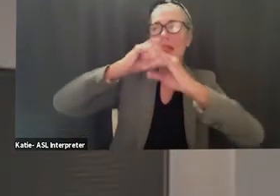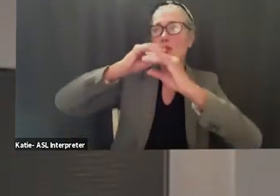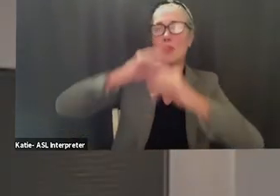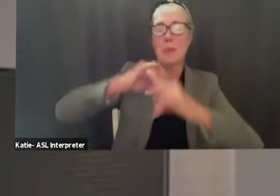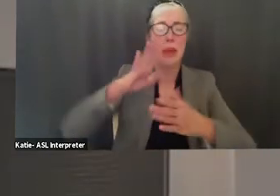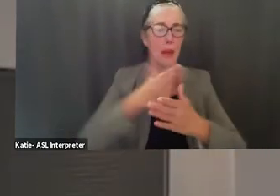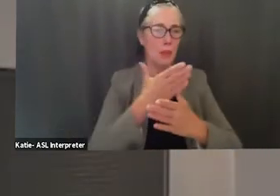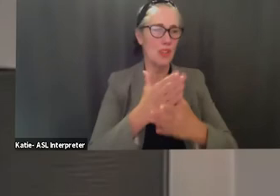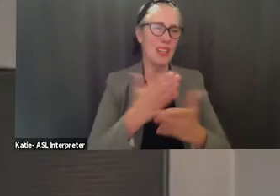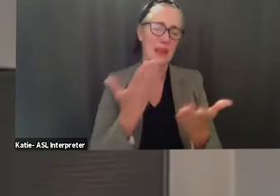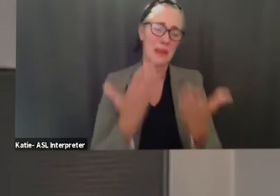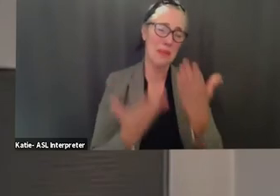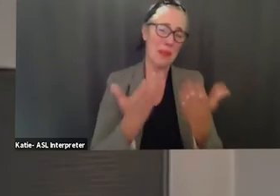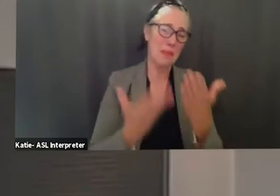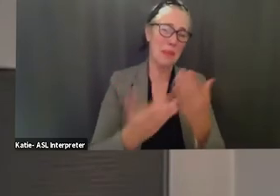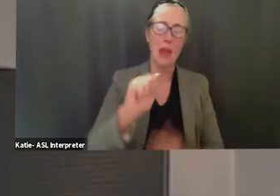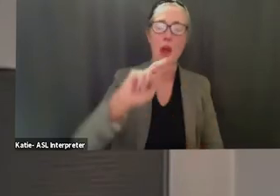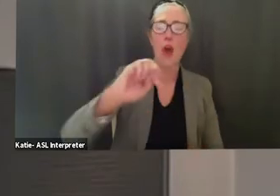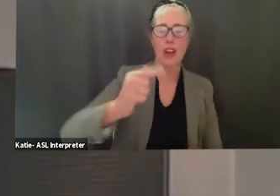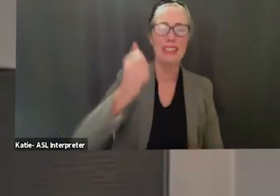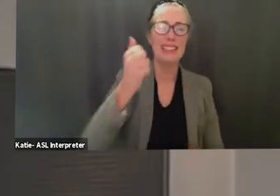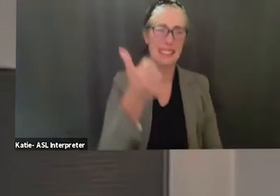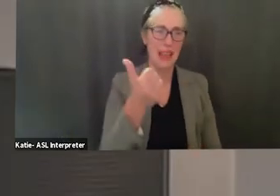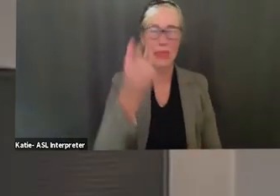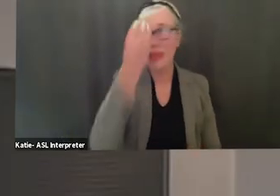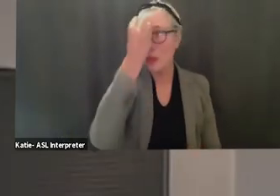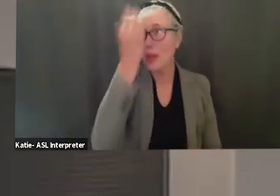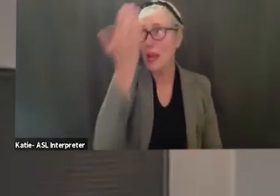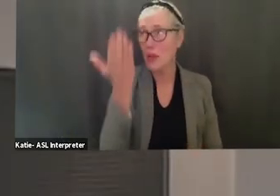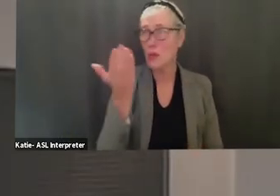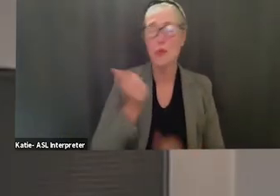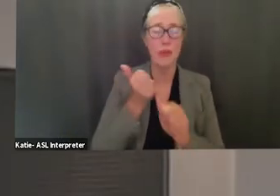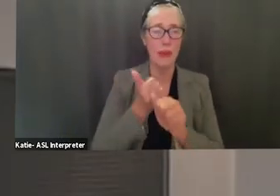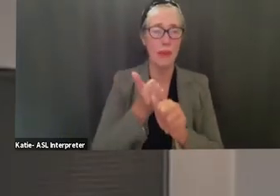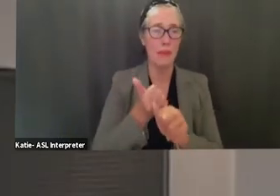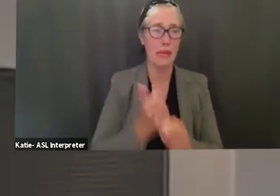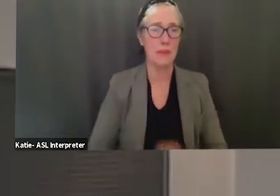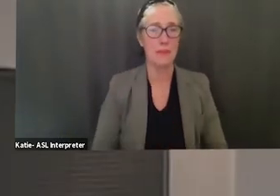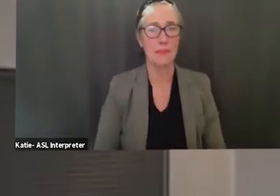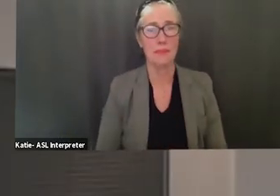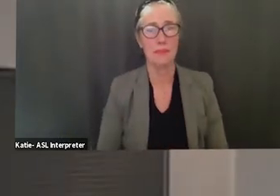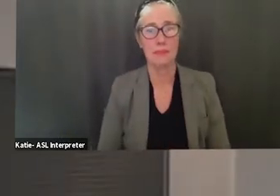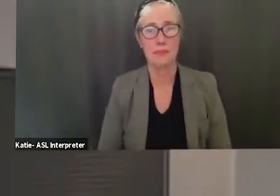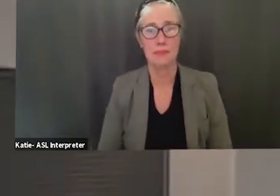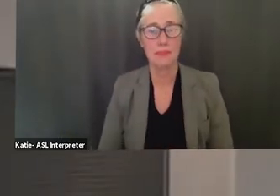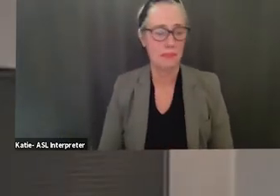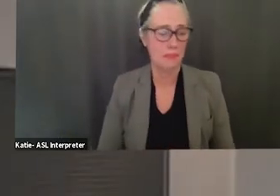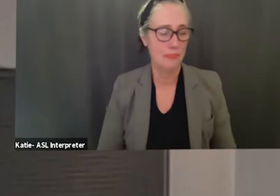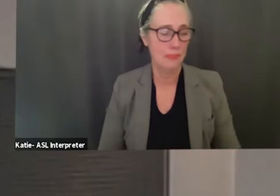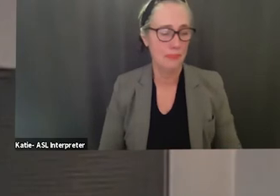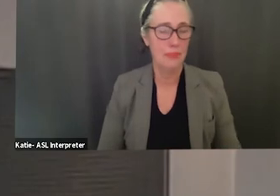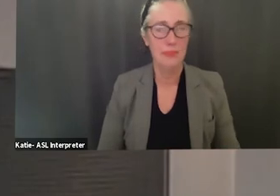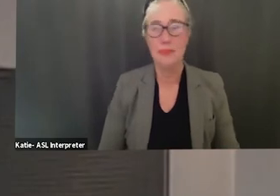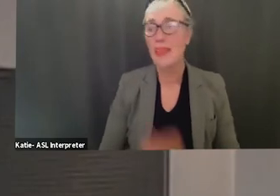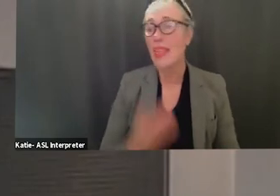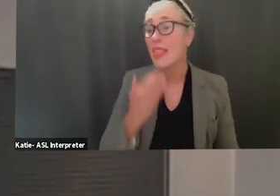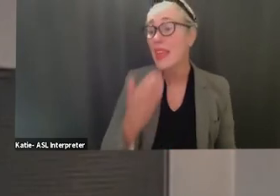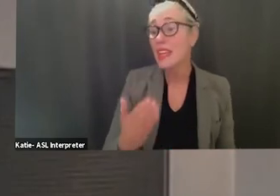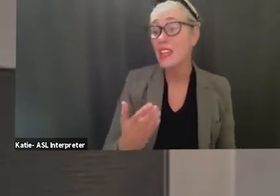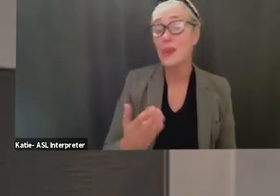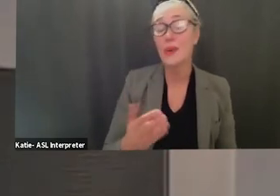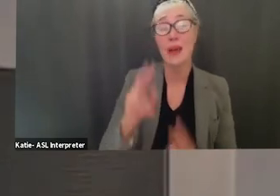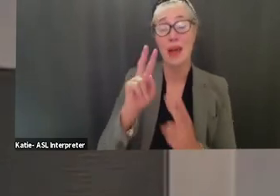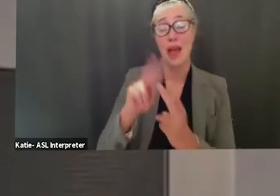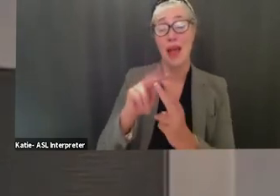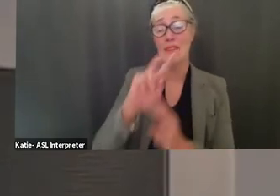thank you i have just a couple